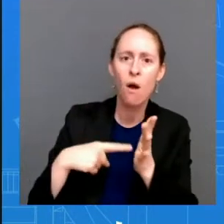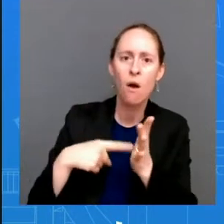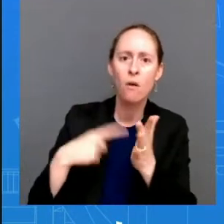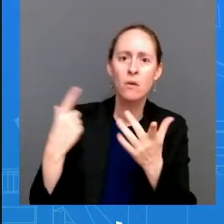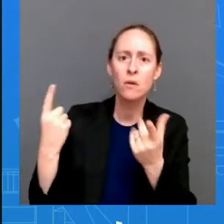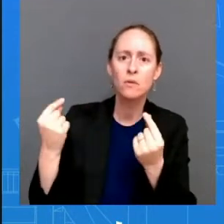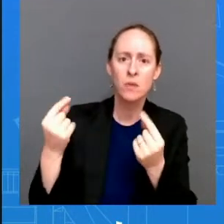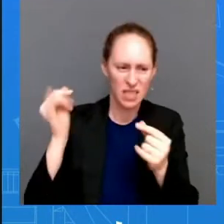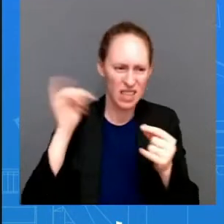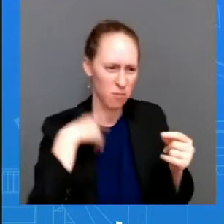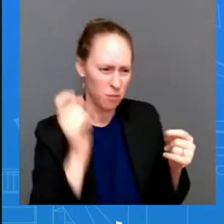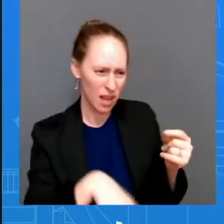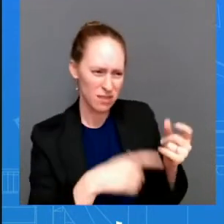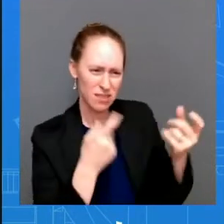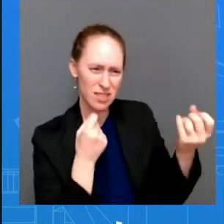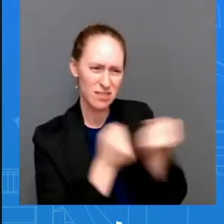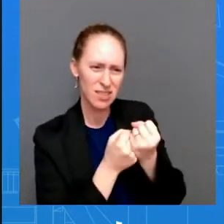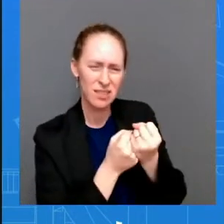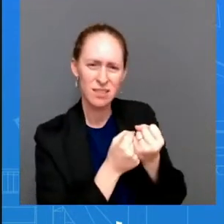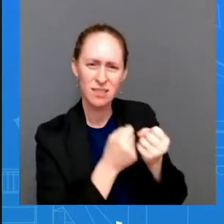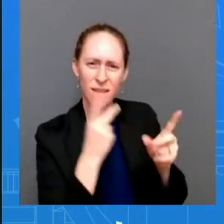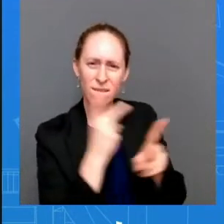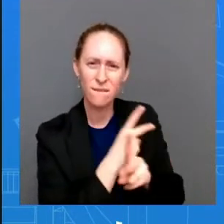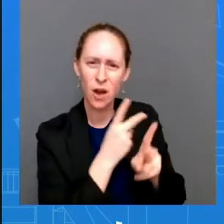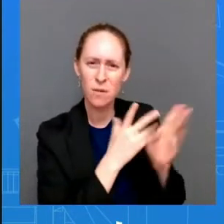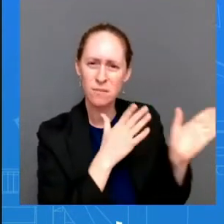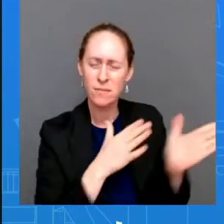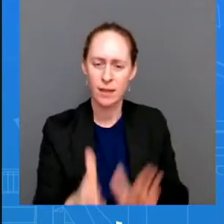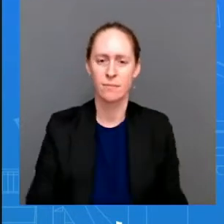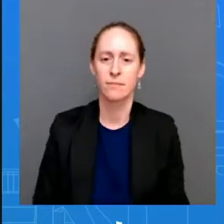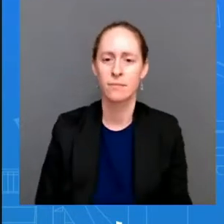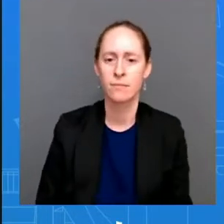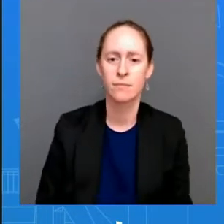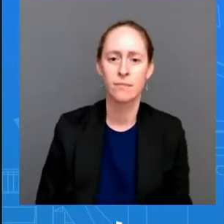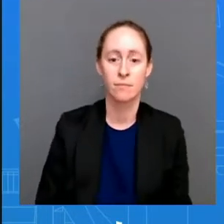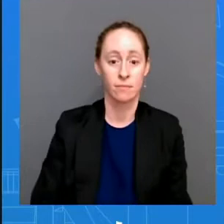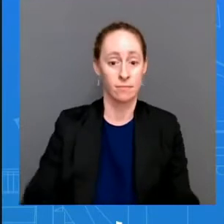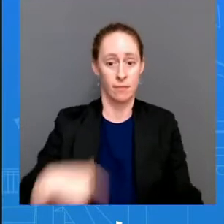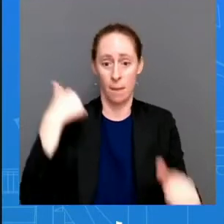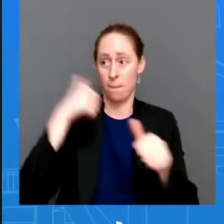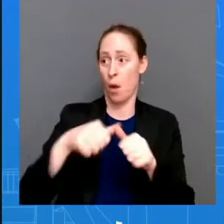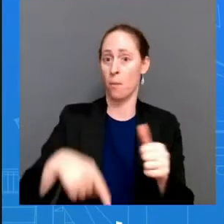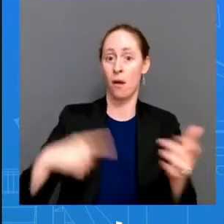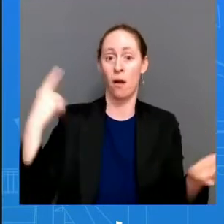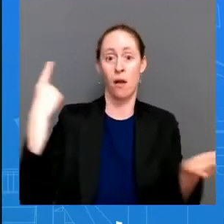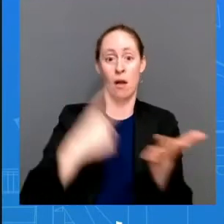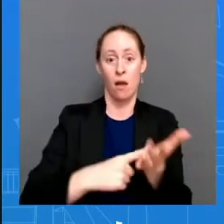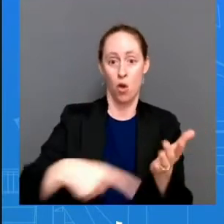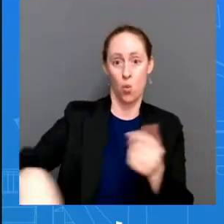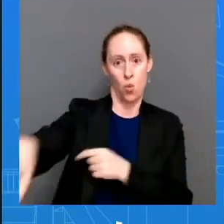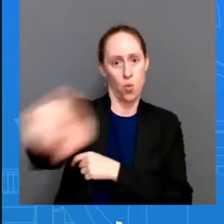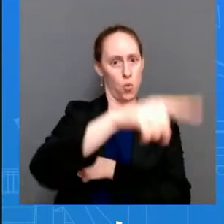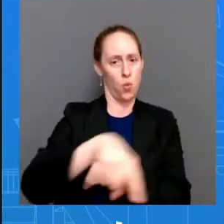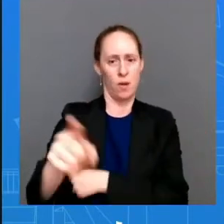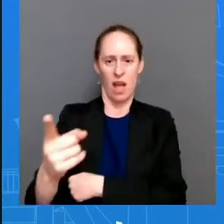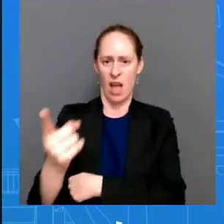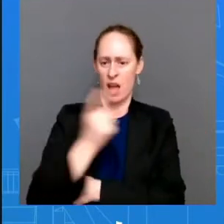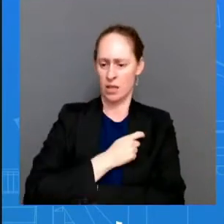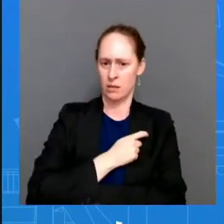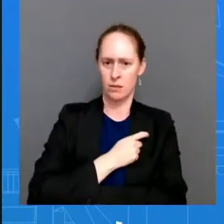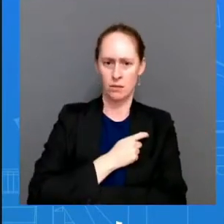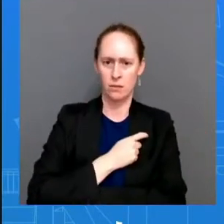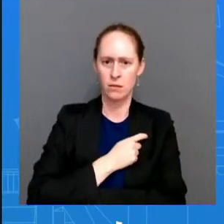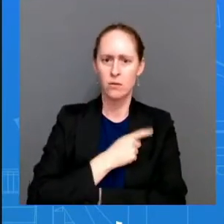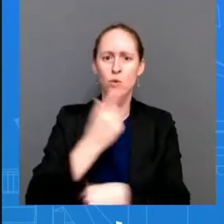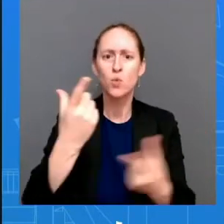was asked okay well what are you guys going to do for women who can't afford this answers that begins to answer that so we think